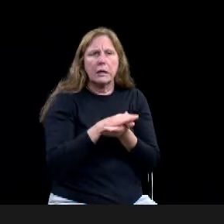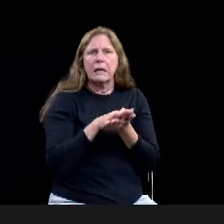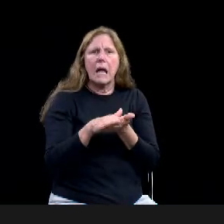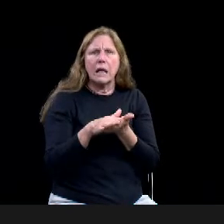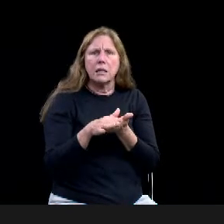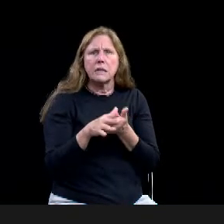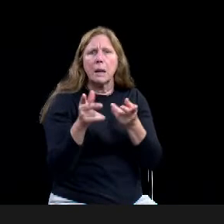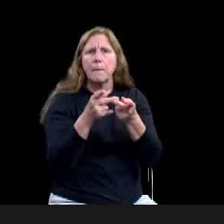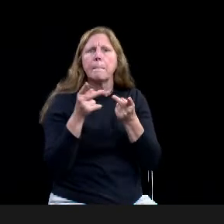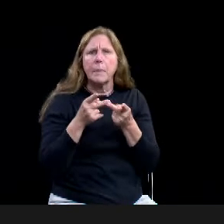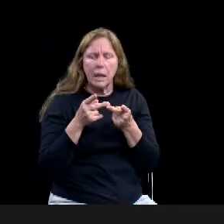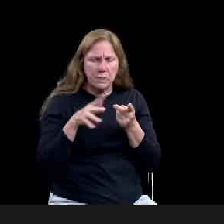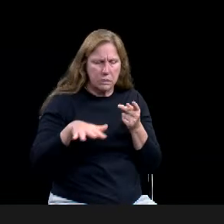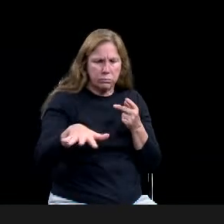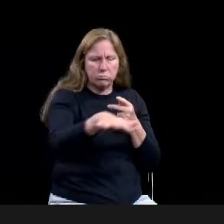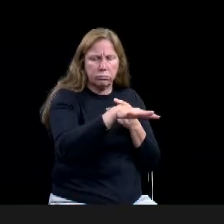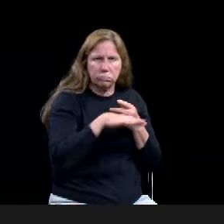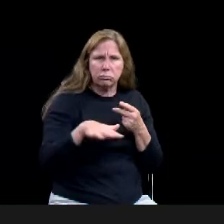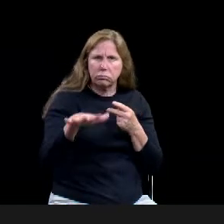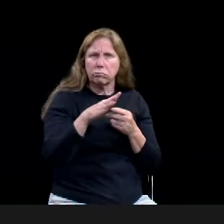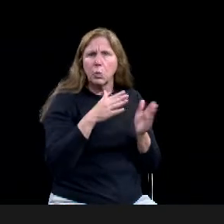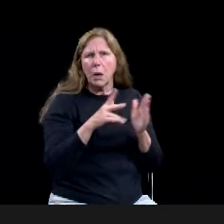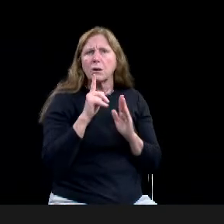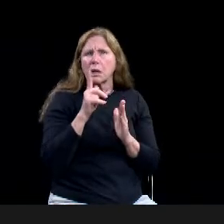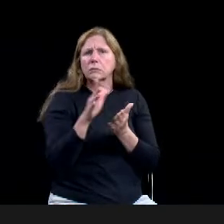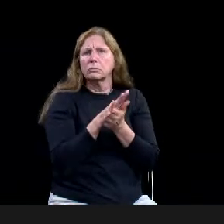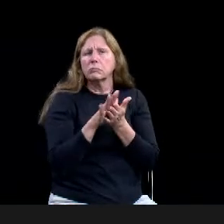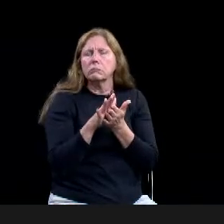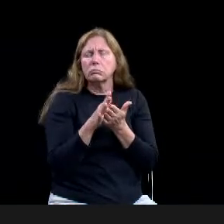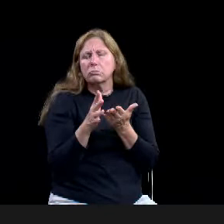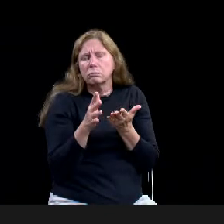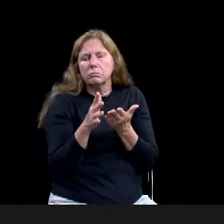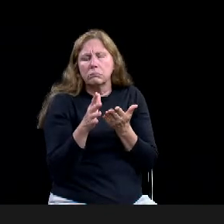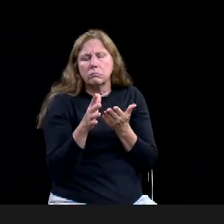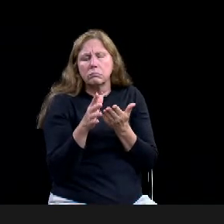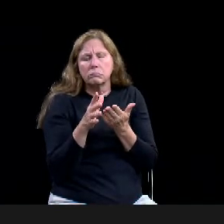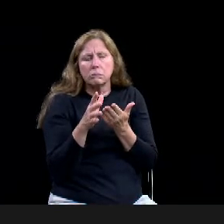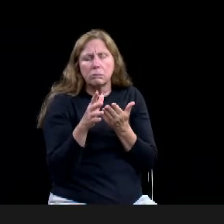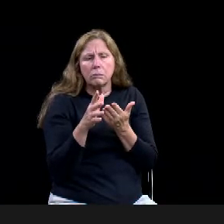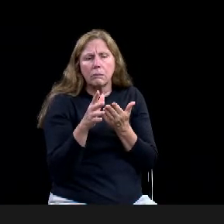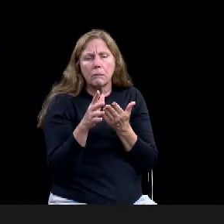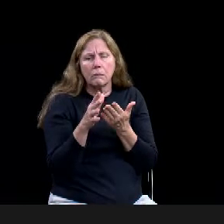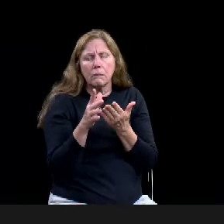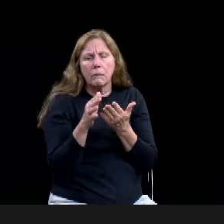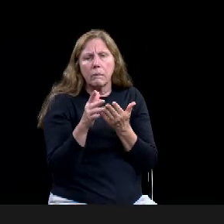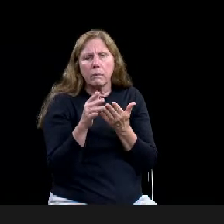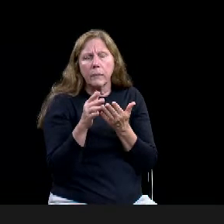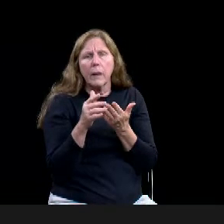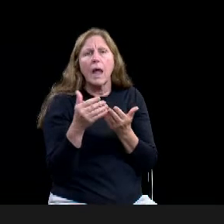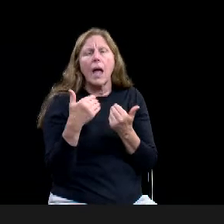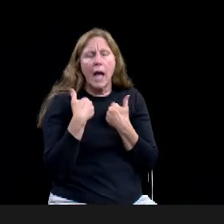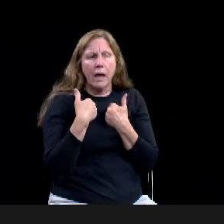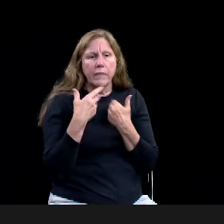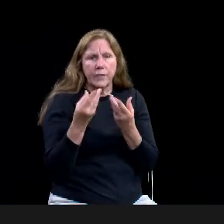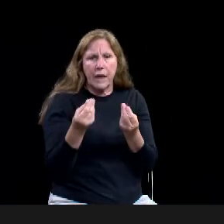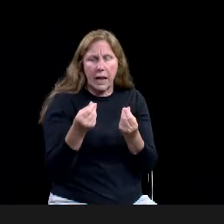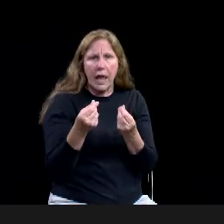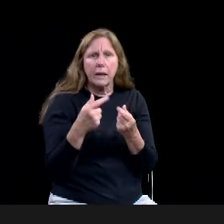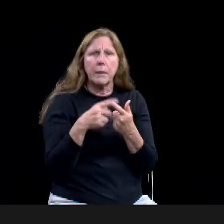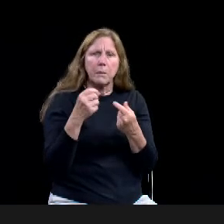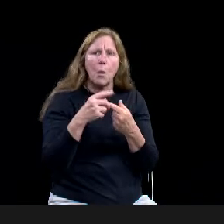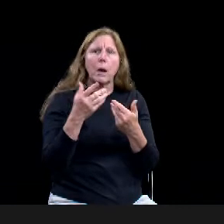have this land and make it more productive for their, for their plan. So I'm happy we can work with them to, uh, to, make the highest and best use of this tract.